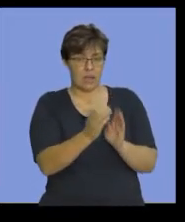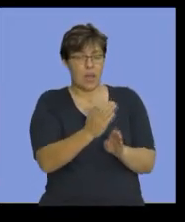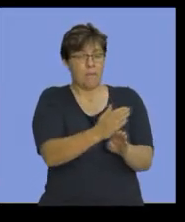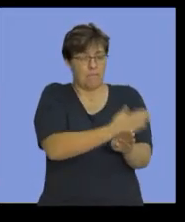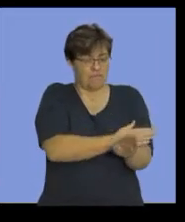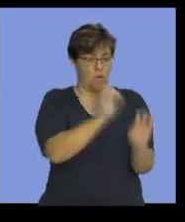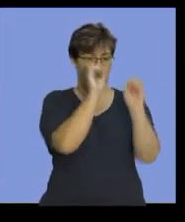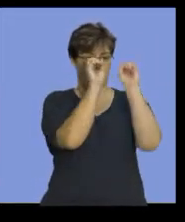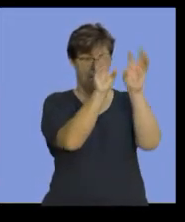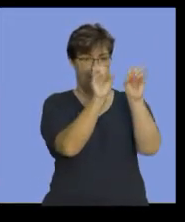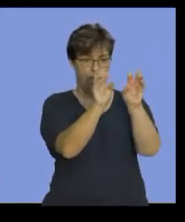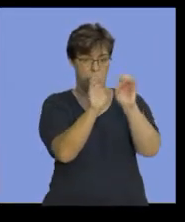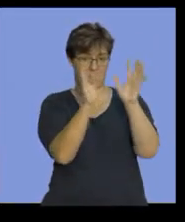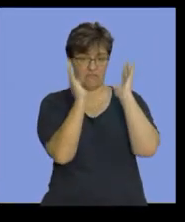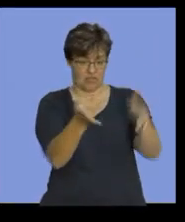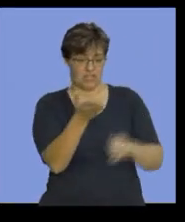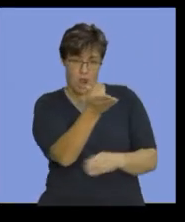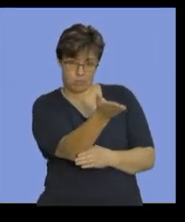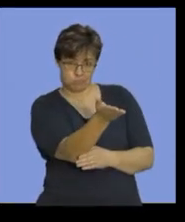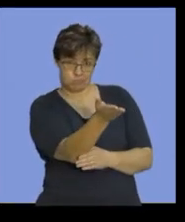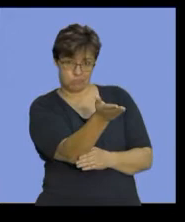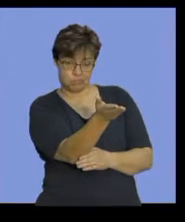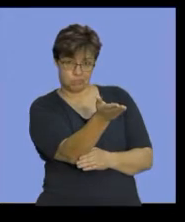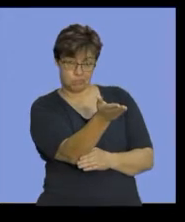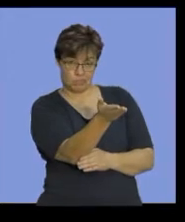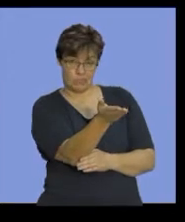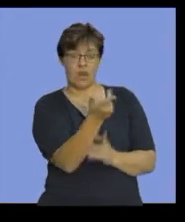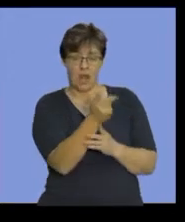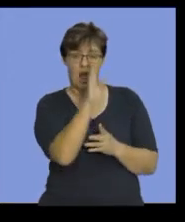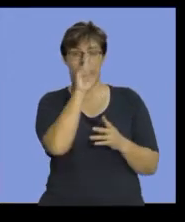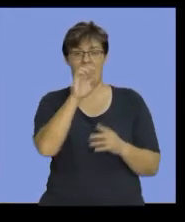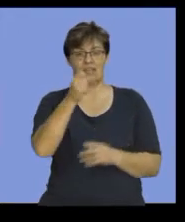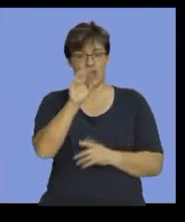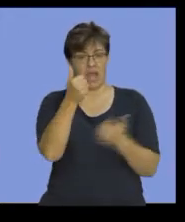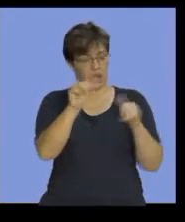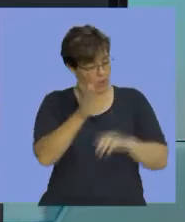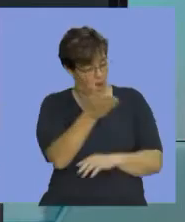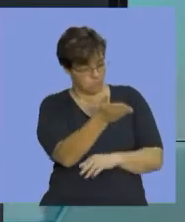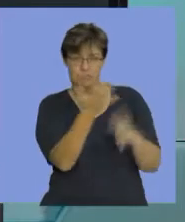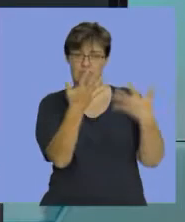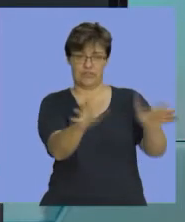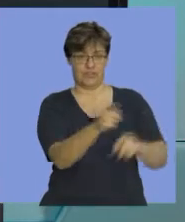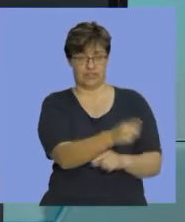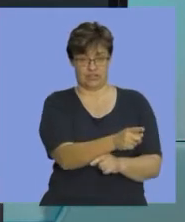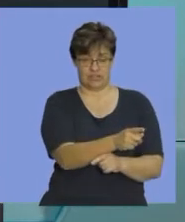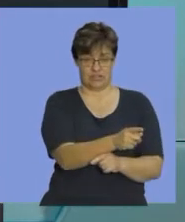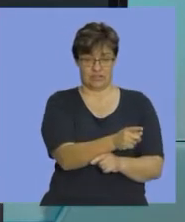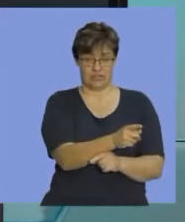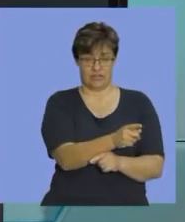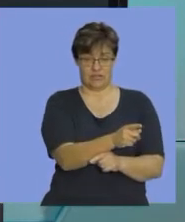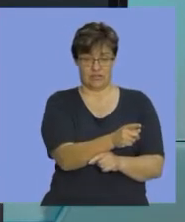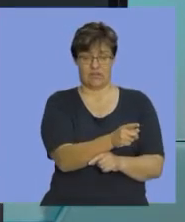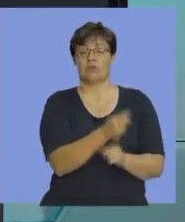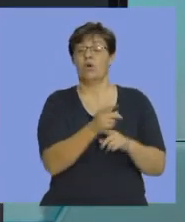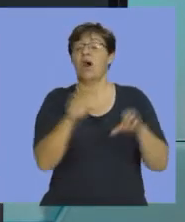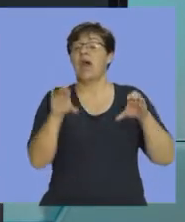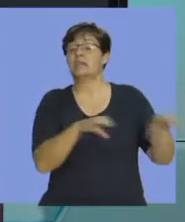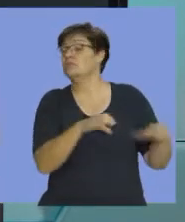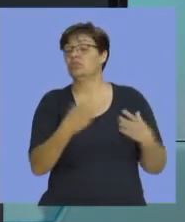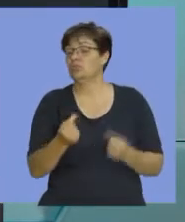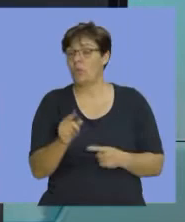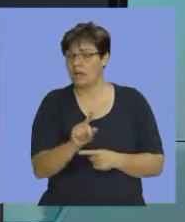for you, meaning it's already appearing in the ledger account. Right? So, what they've done in this particular activity,